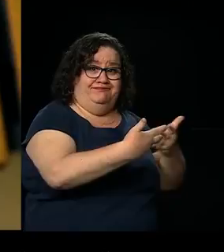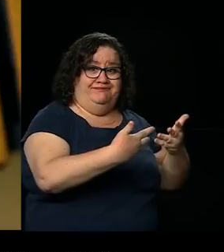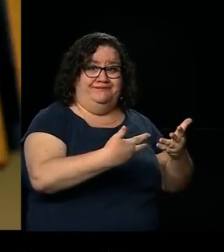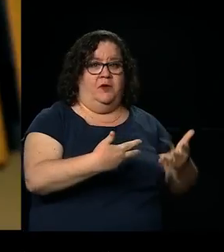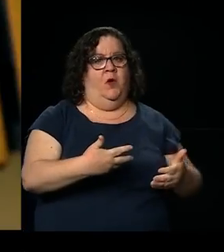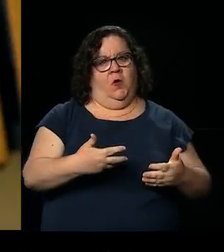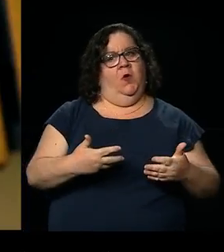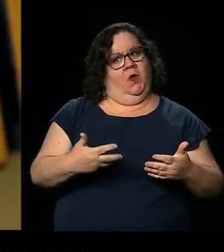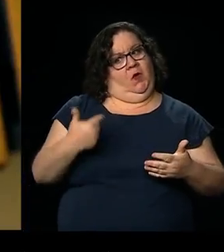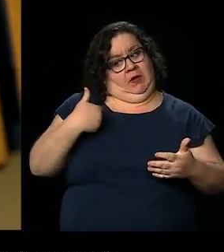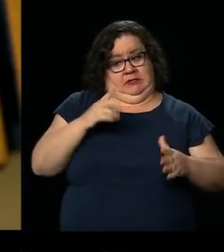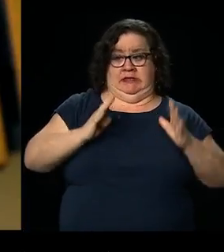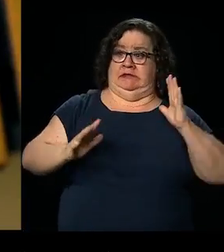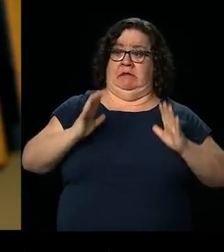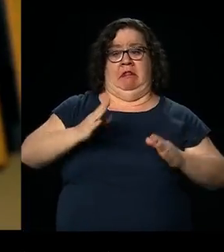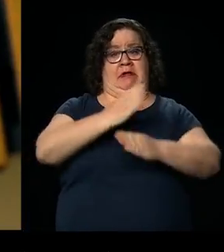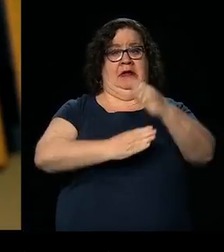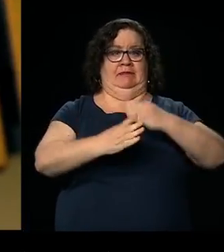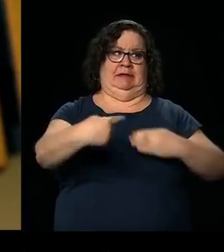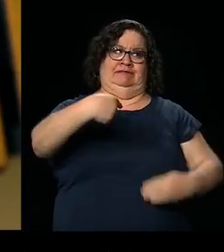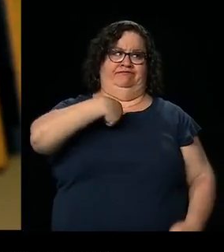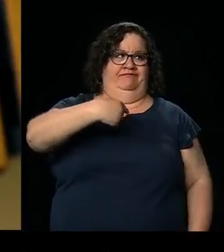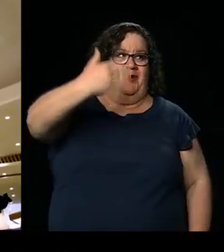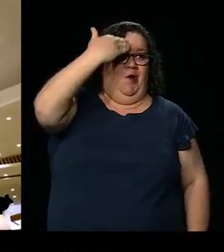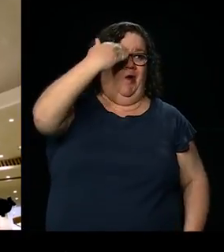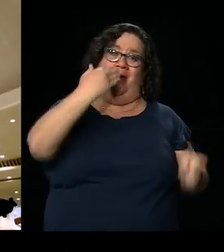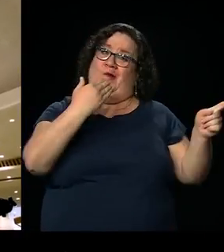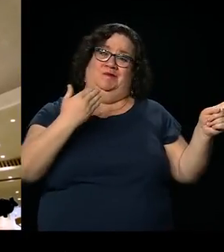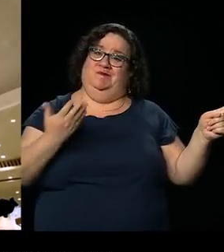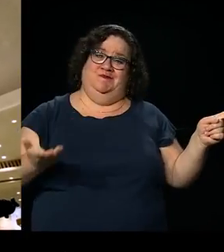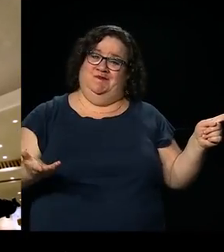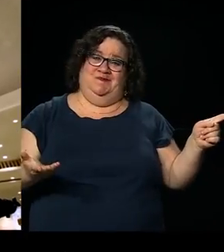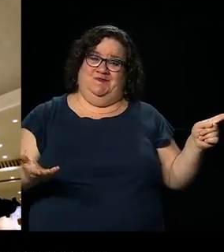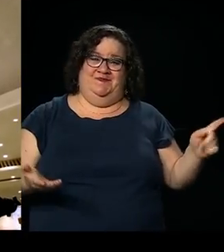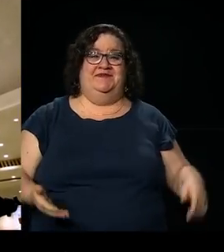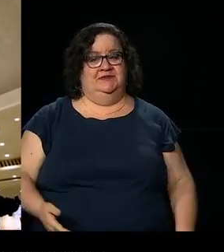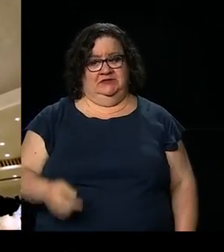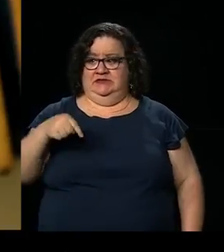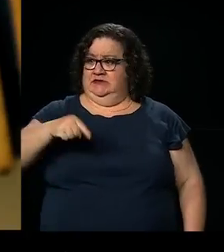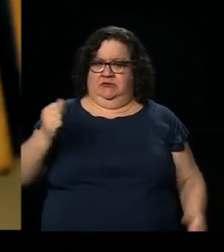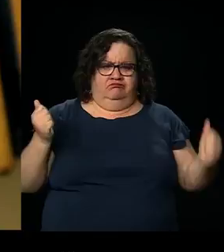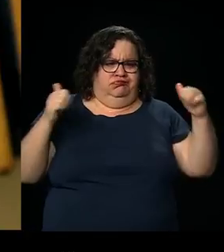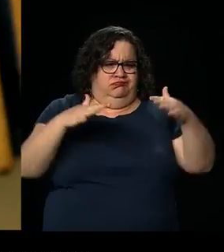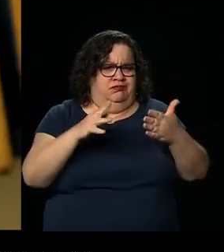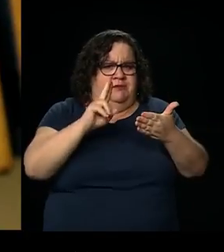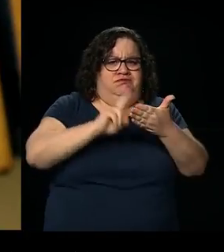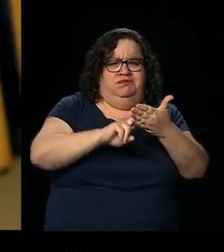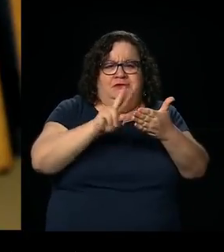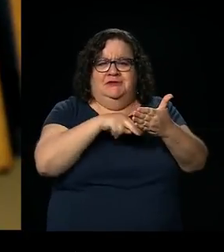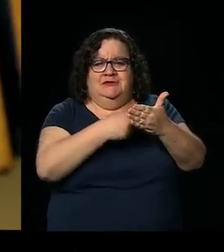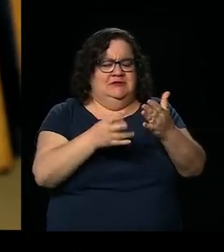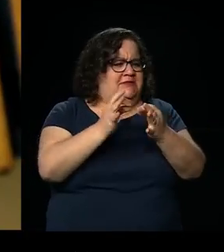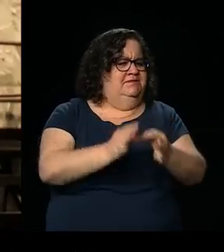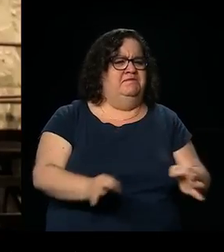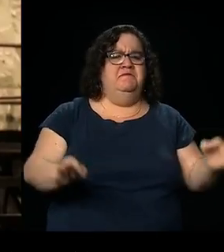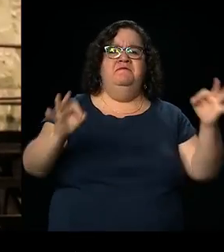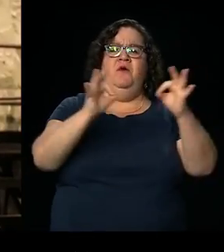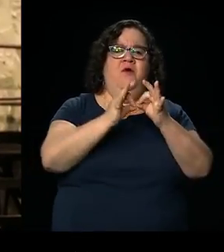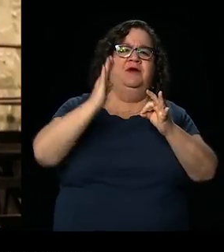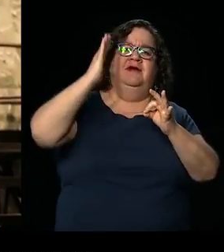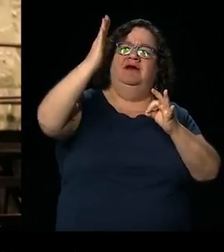Nobody knows about disabilities as well as we do, so having these conferences and these conventions are crucially important